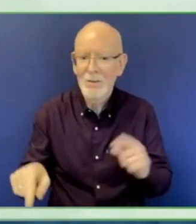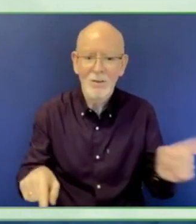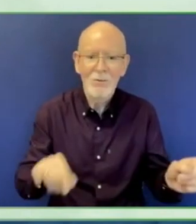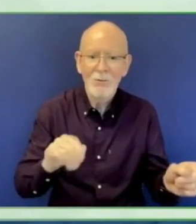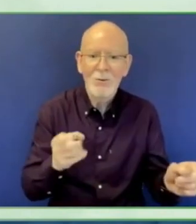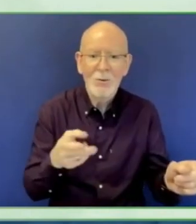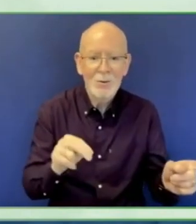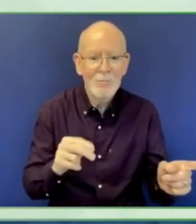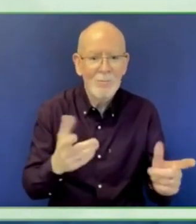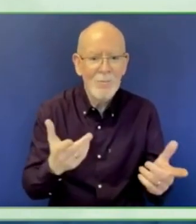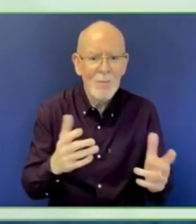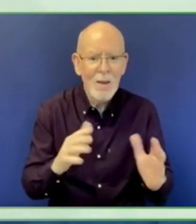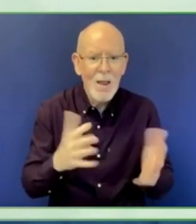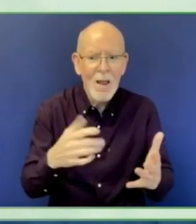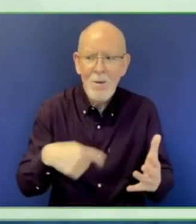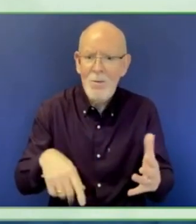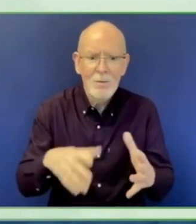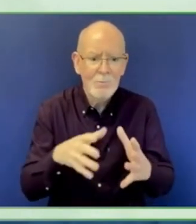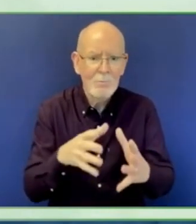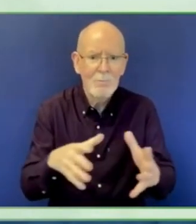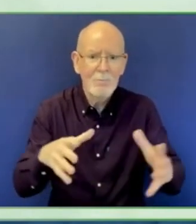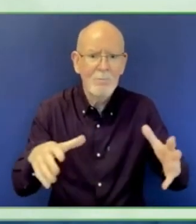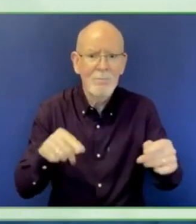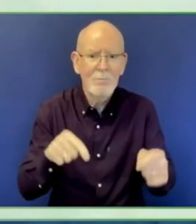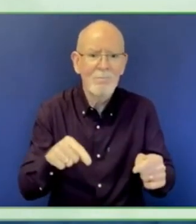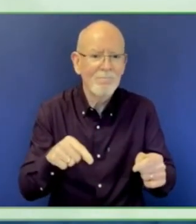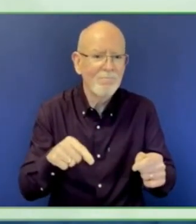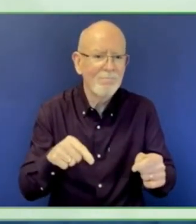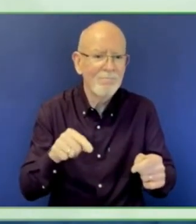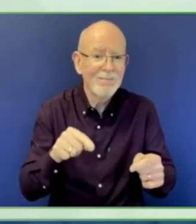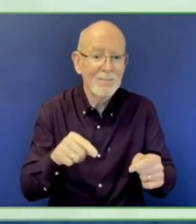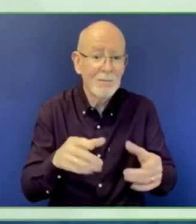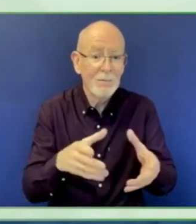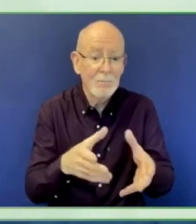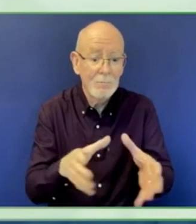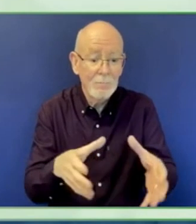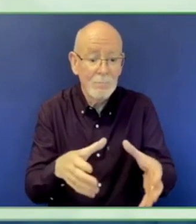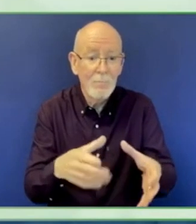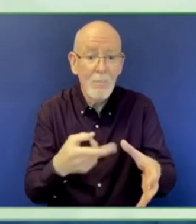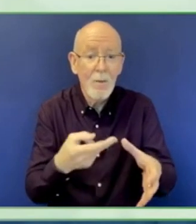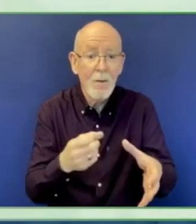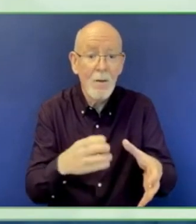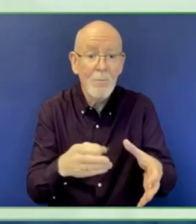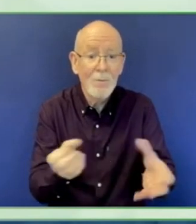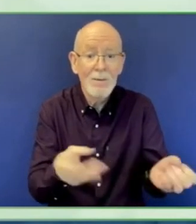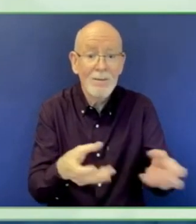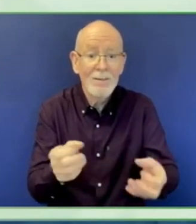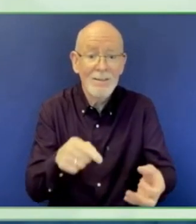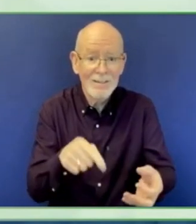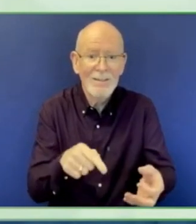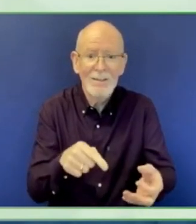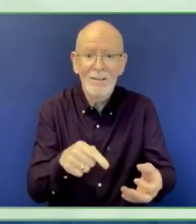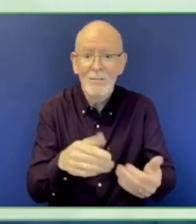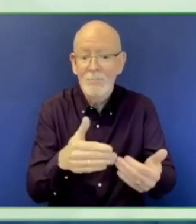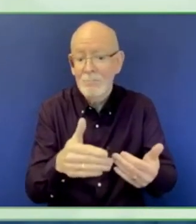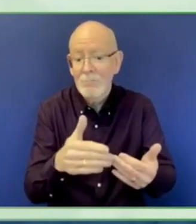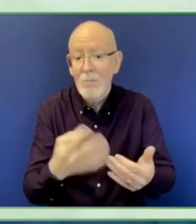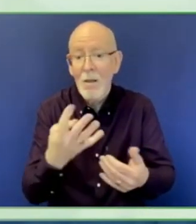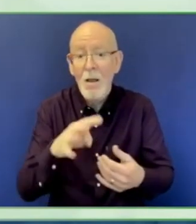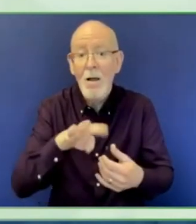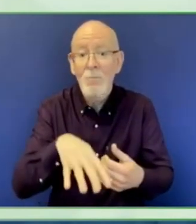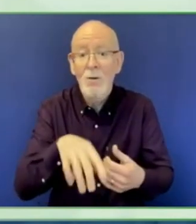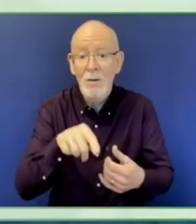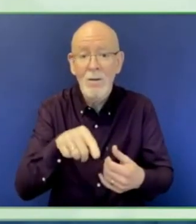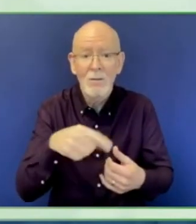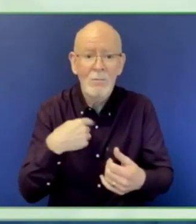both in the investment space, in building better infrastructure, in better finance accessibility. But oftentimes it's difficult to